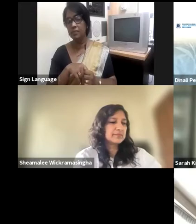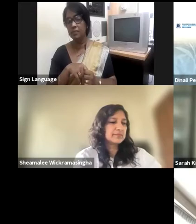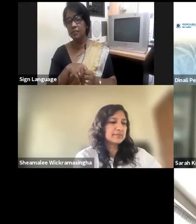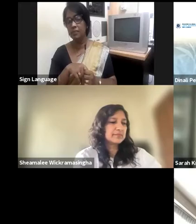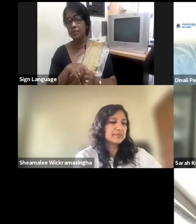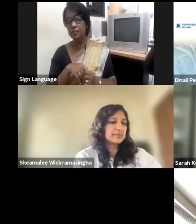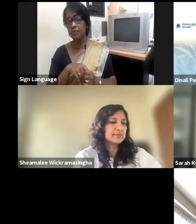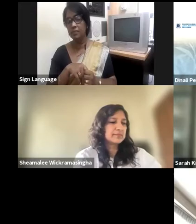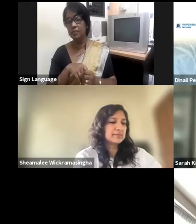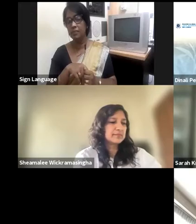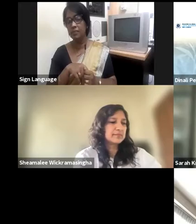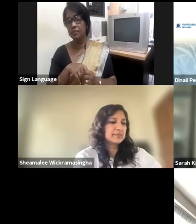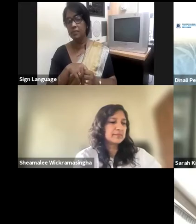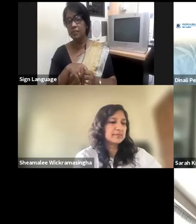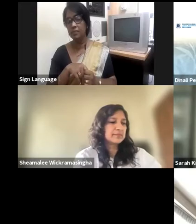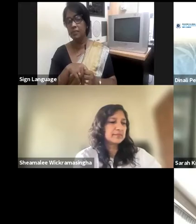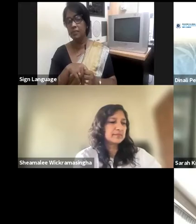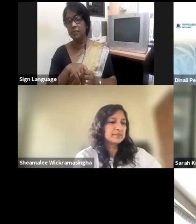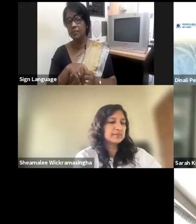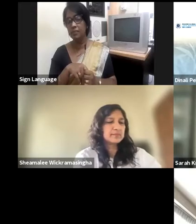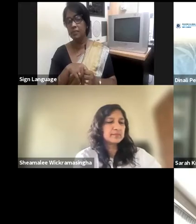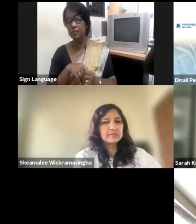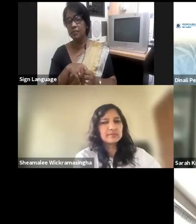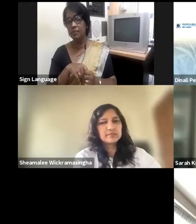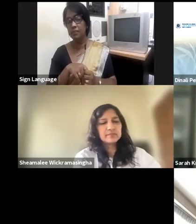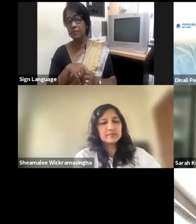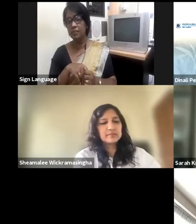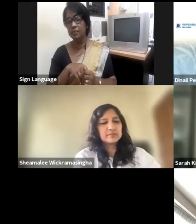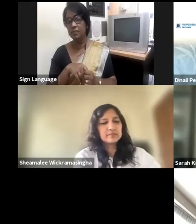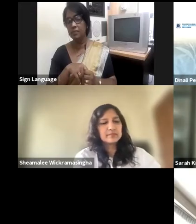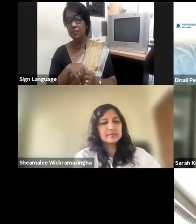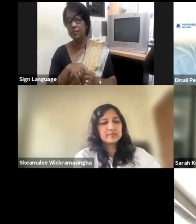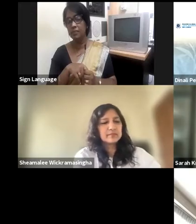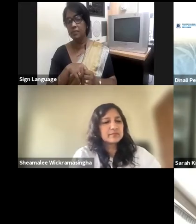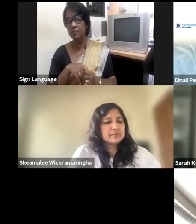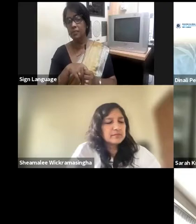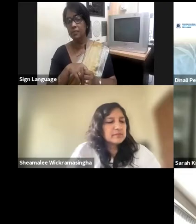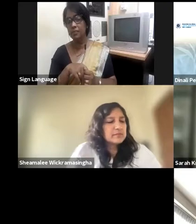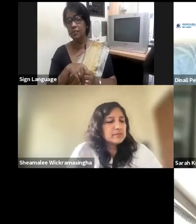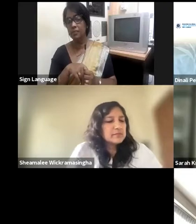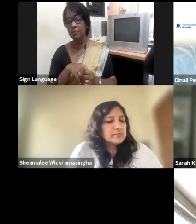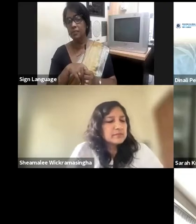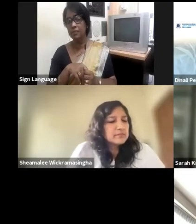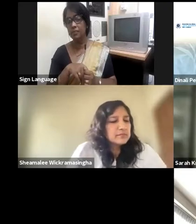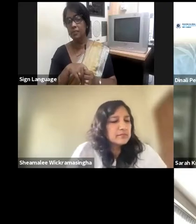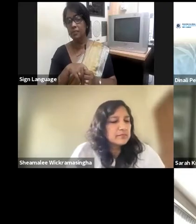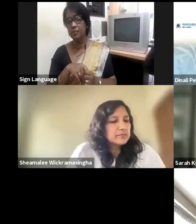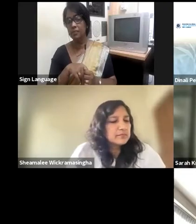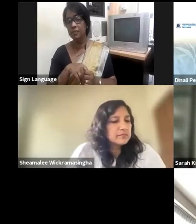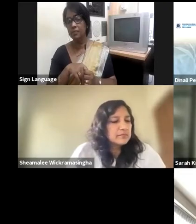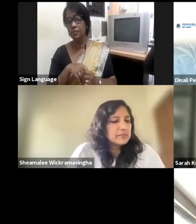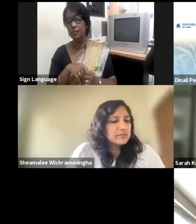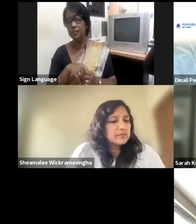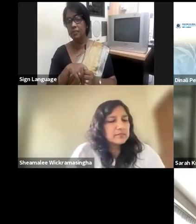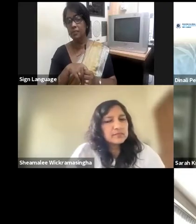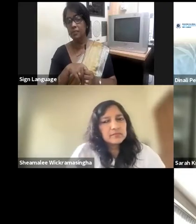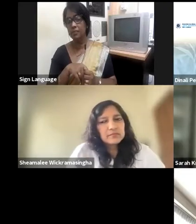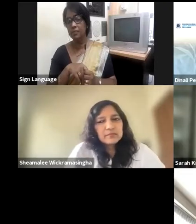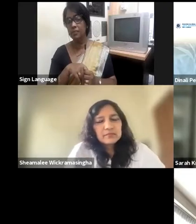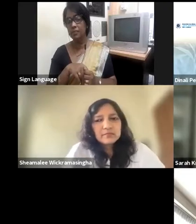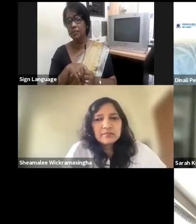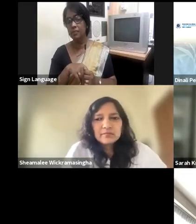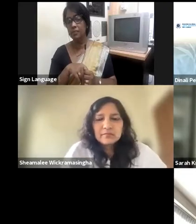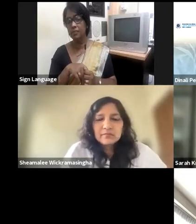So that is more tailored to the specific context that you're working in, and that can really embrace perhaps trying to work on some of the cultural